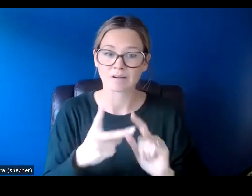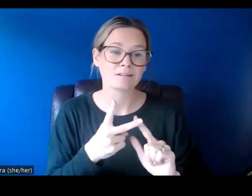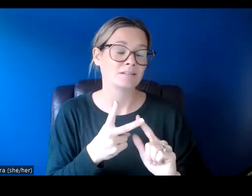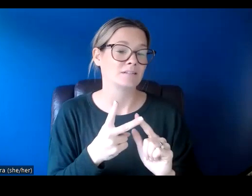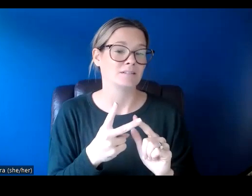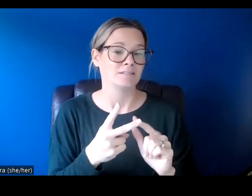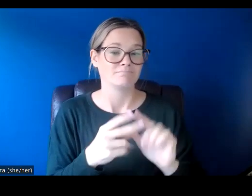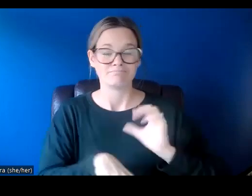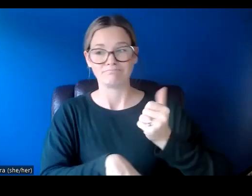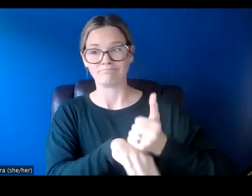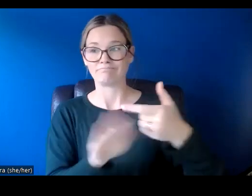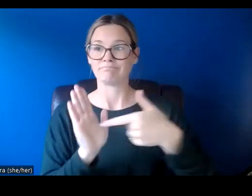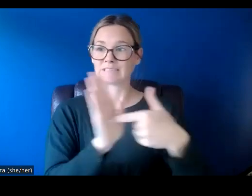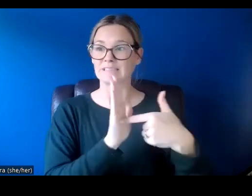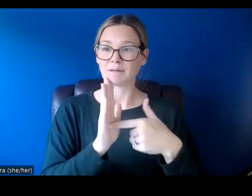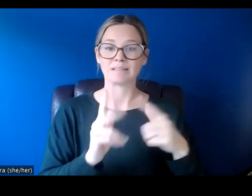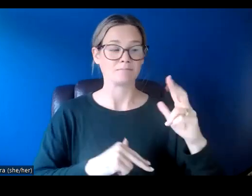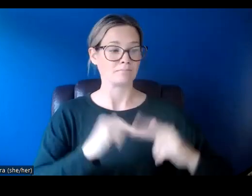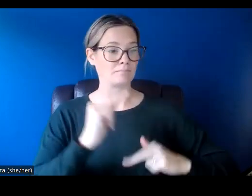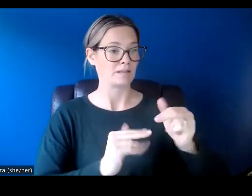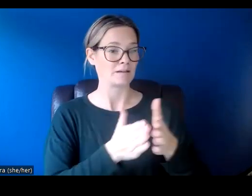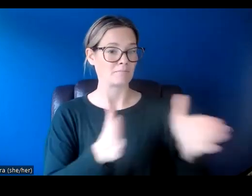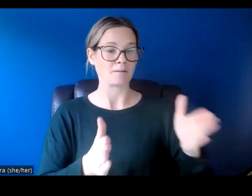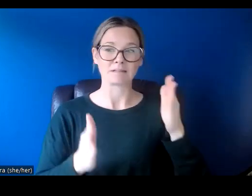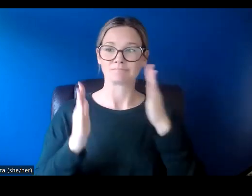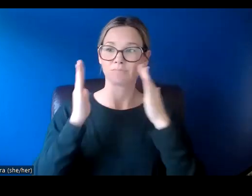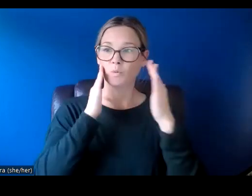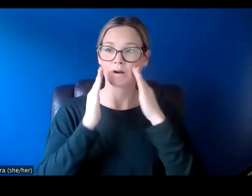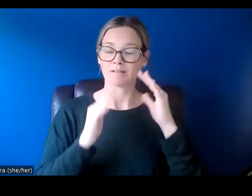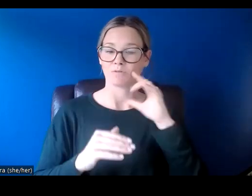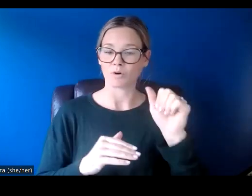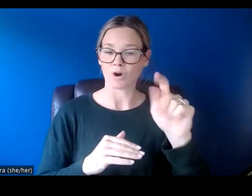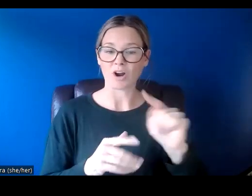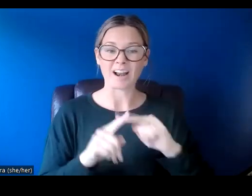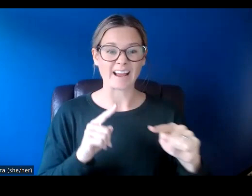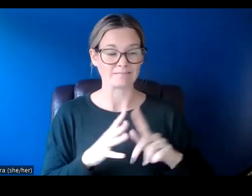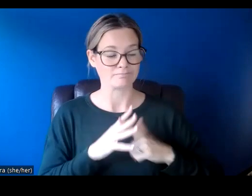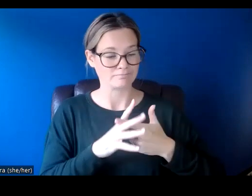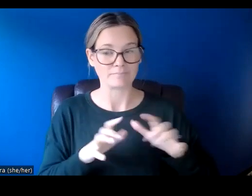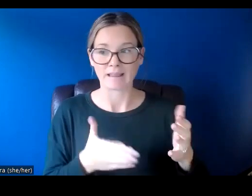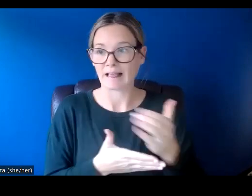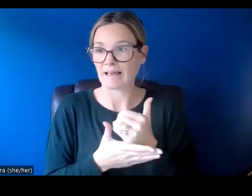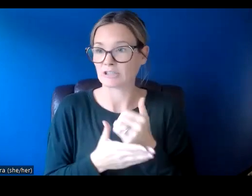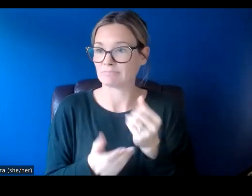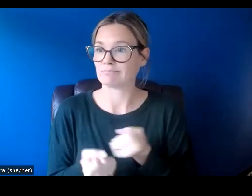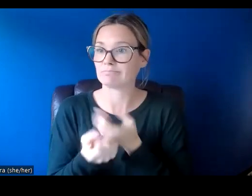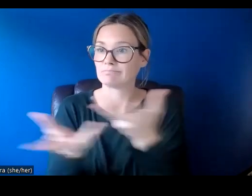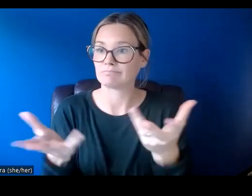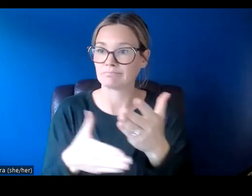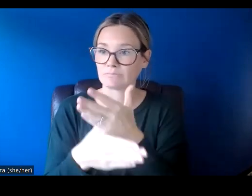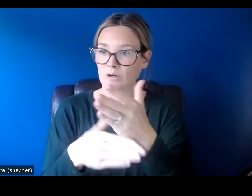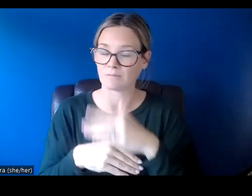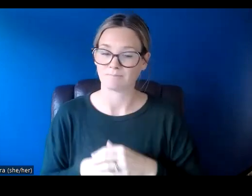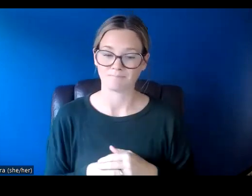temporary exhibitions, and building public art awareness and activating the collection. The City of Calgary is still responsible